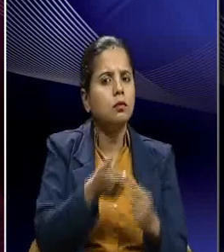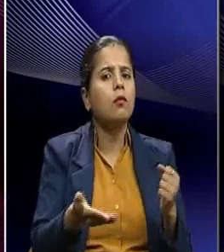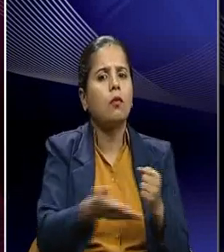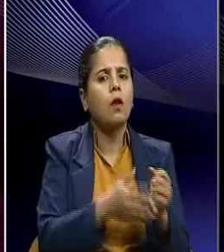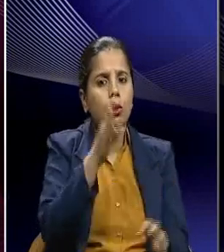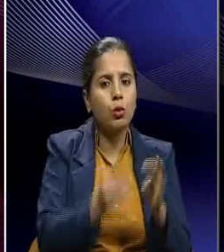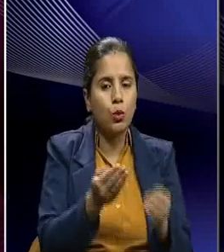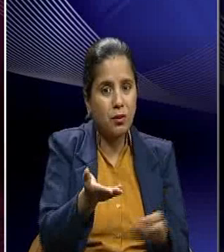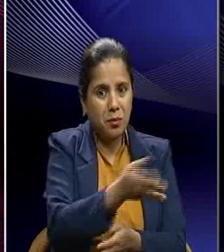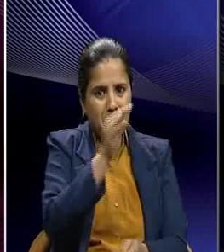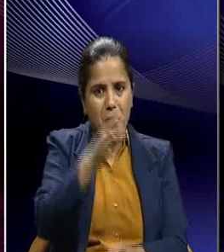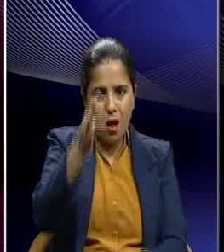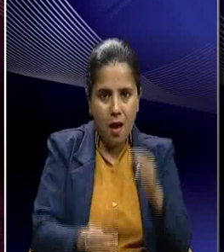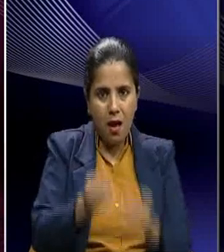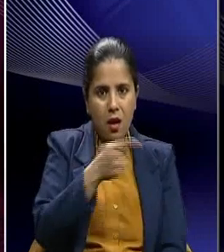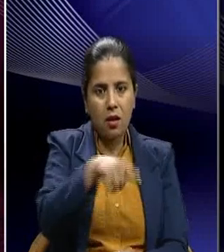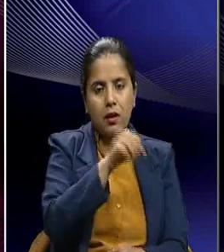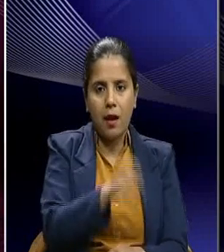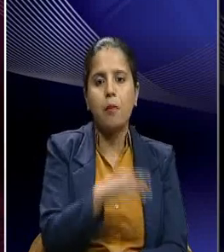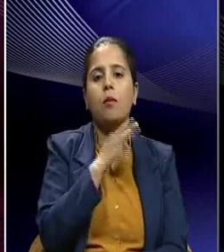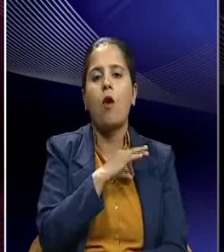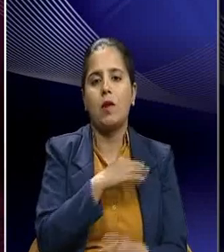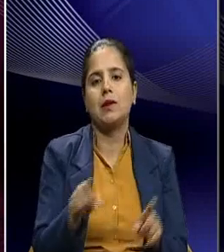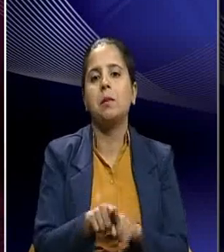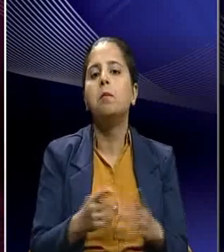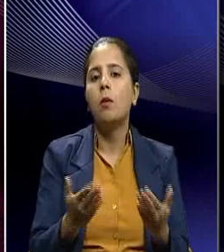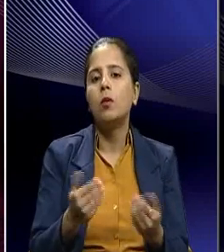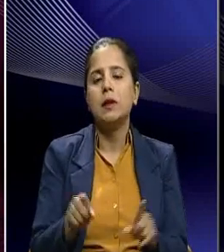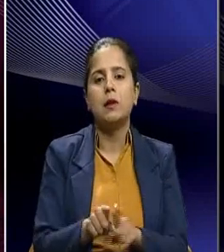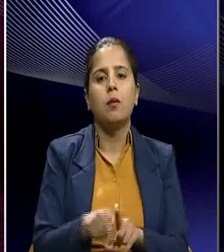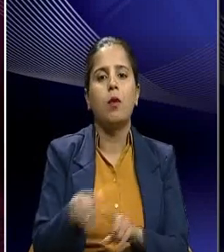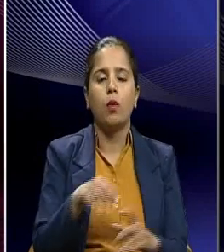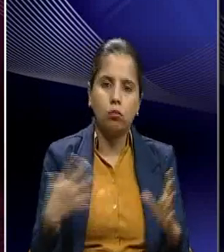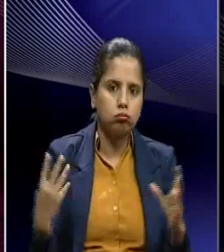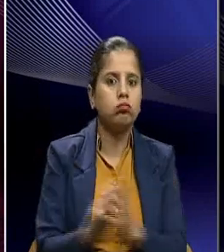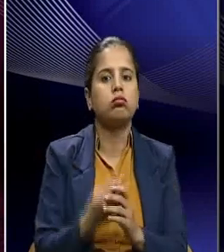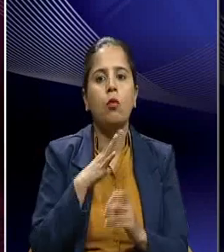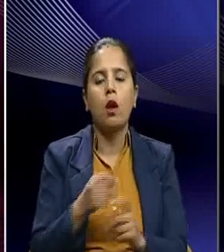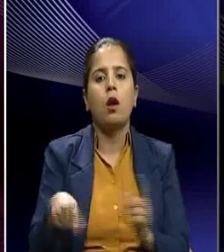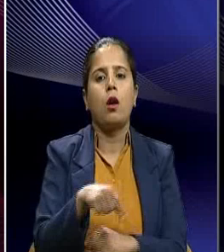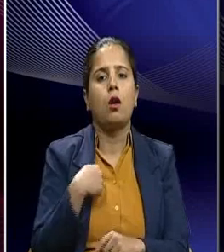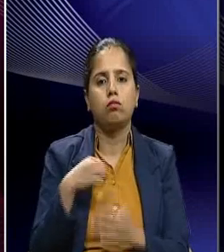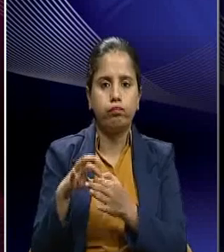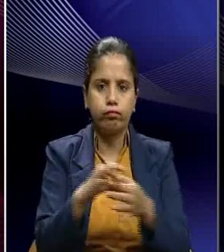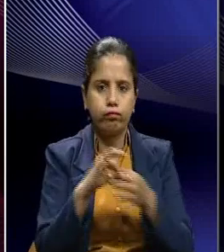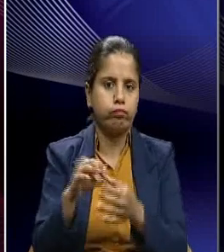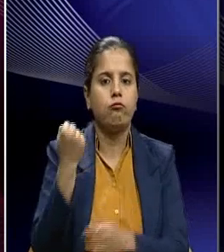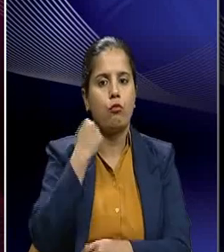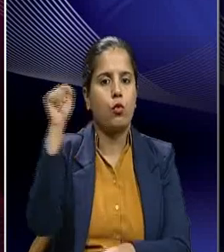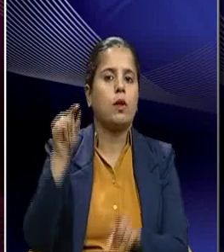could ensure profits by in a way coming together in a cooperative movement. And